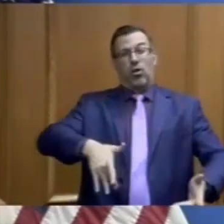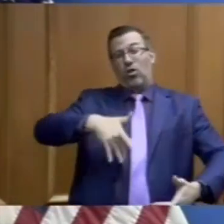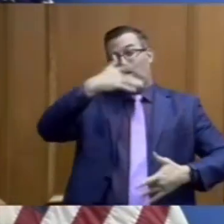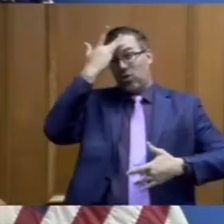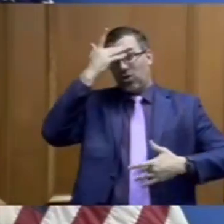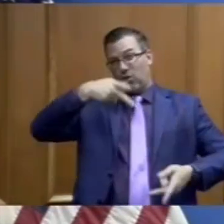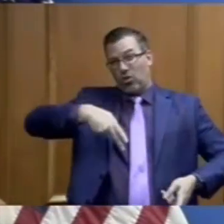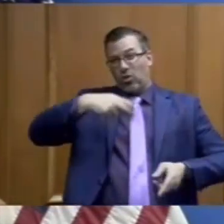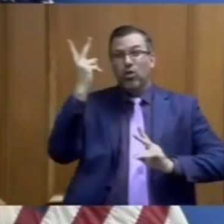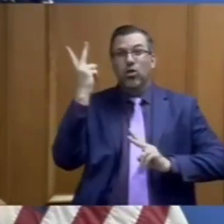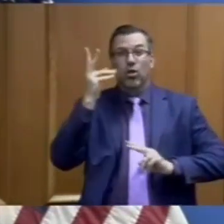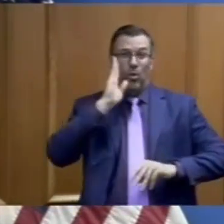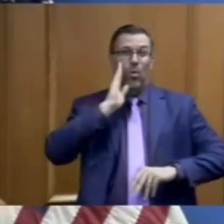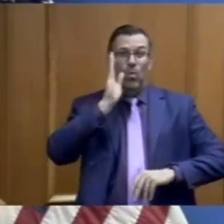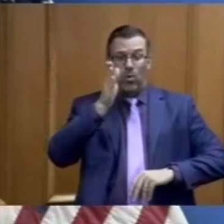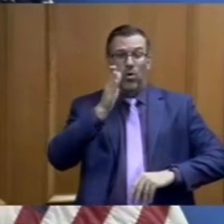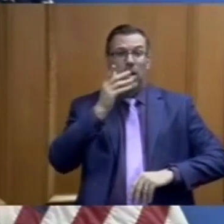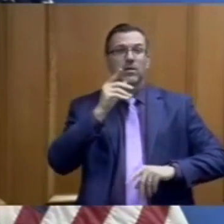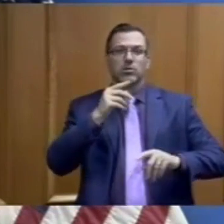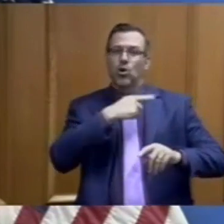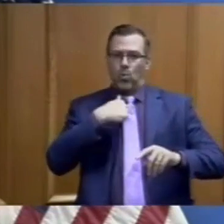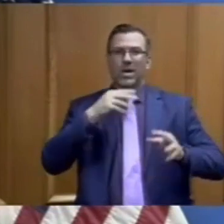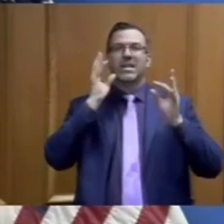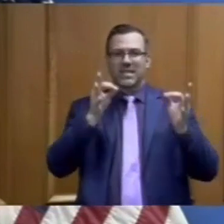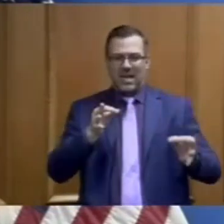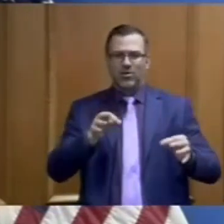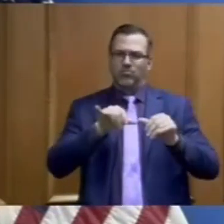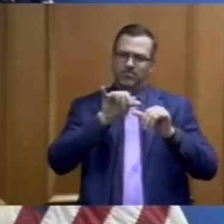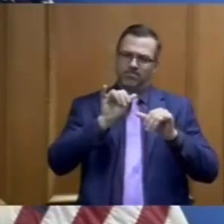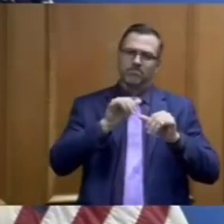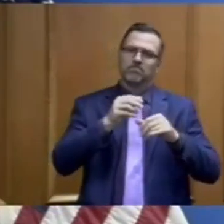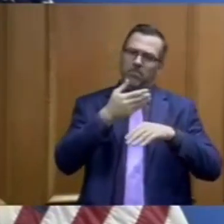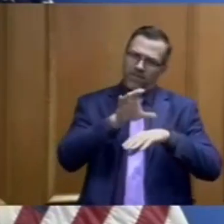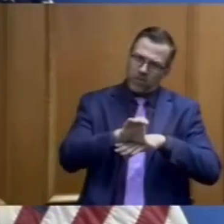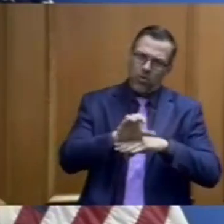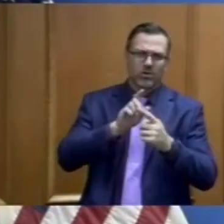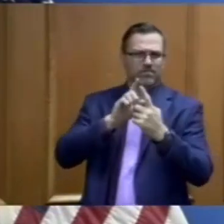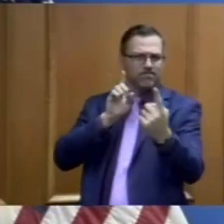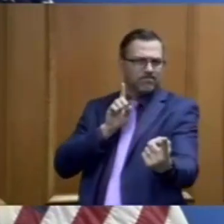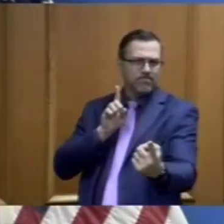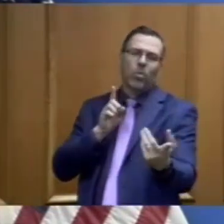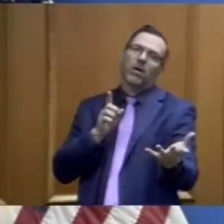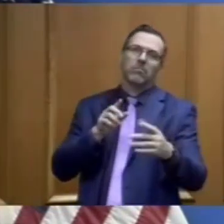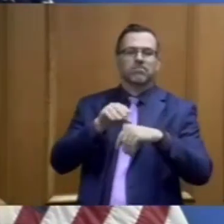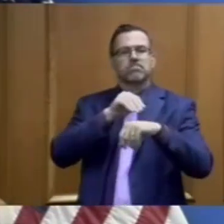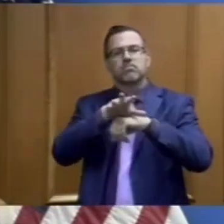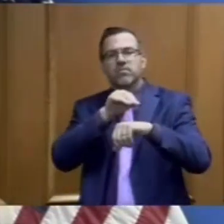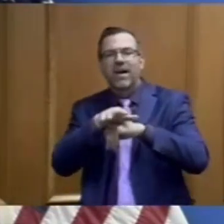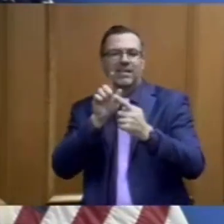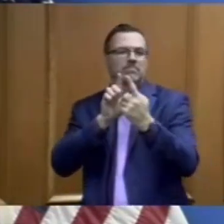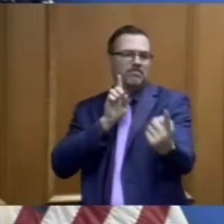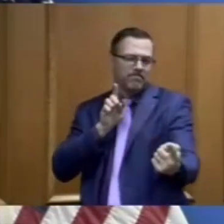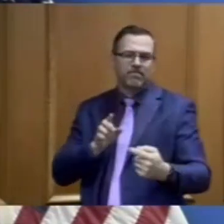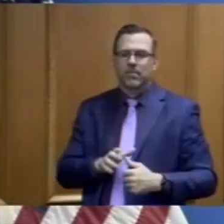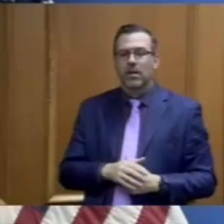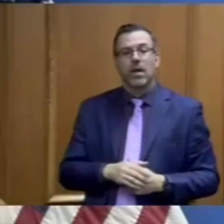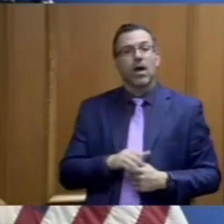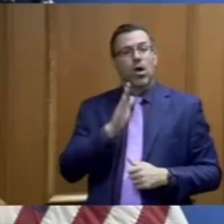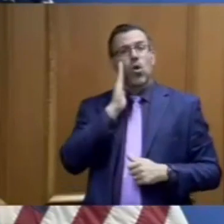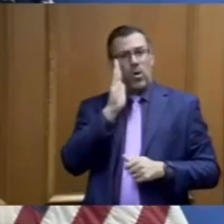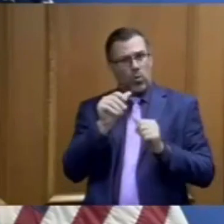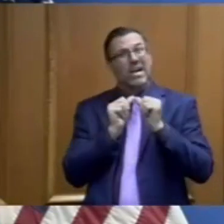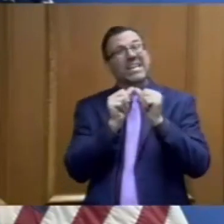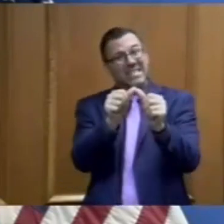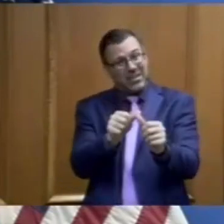imposed social distancing requirements or guidelines. We will continue to use that social